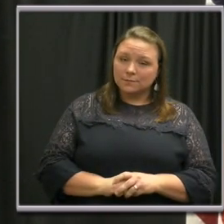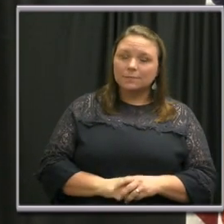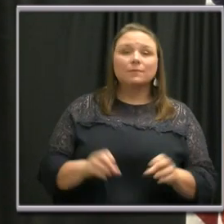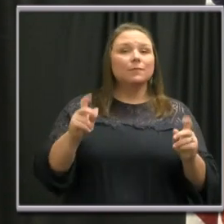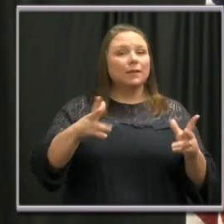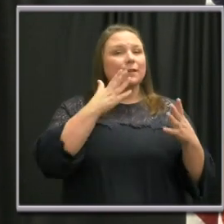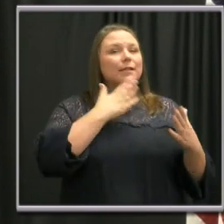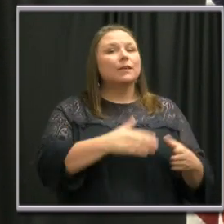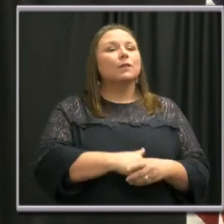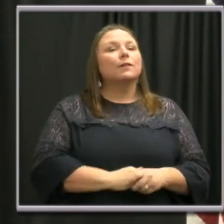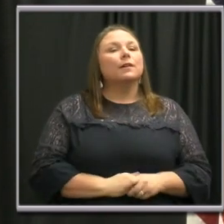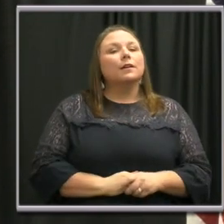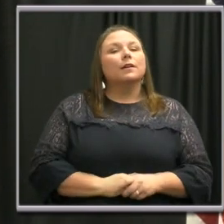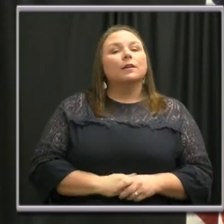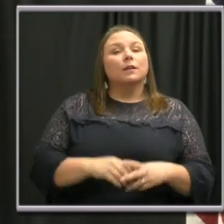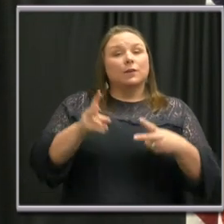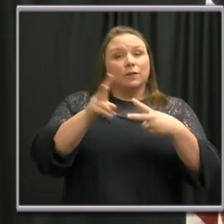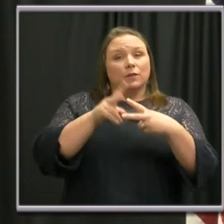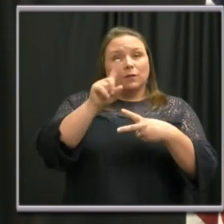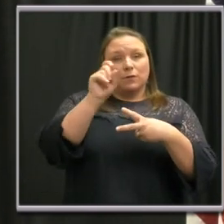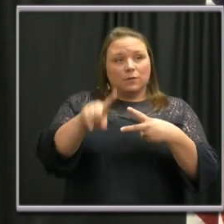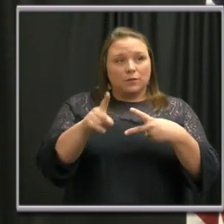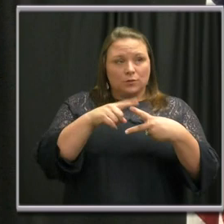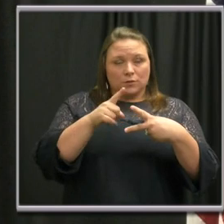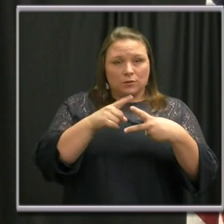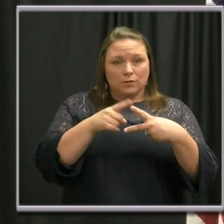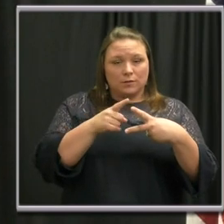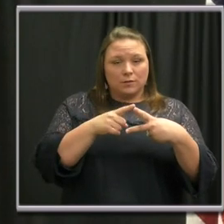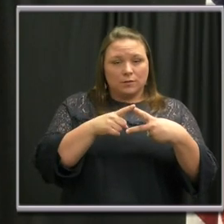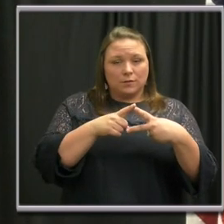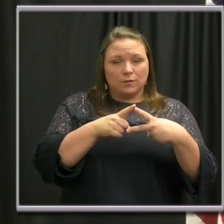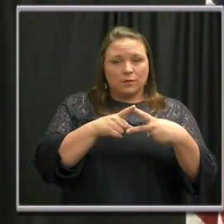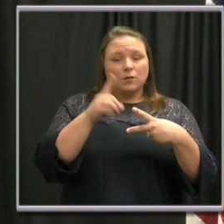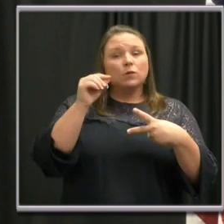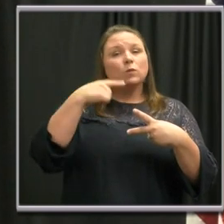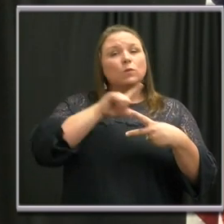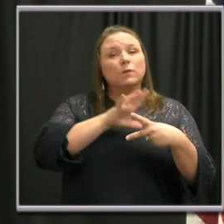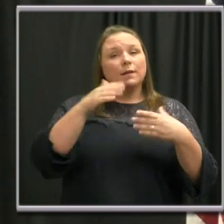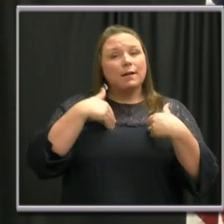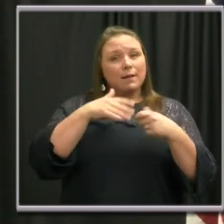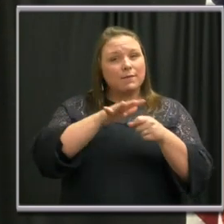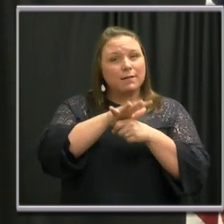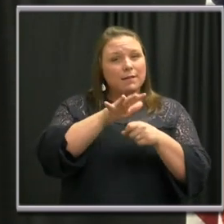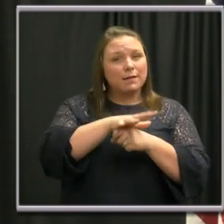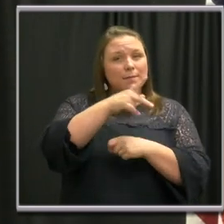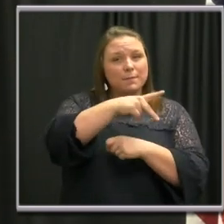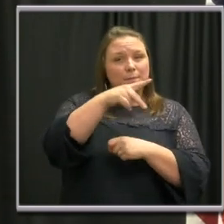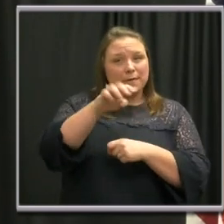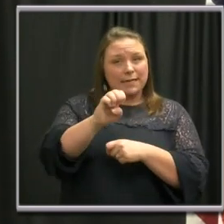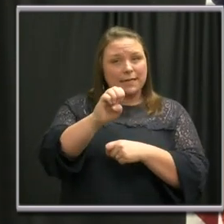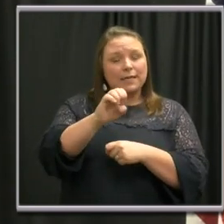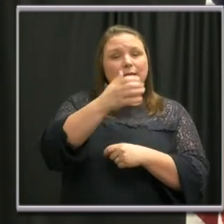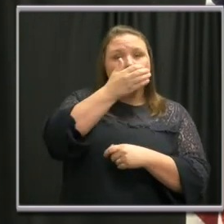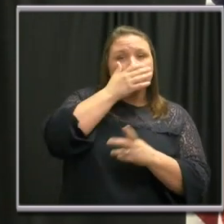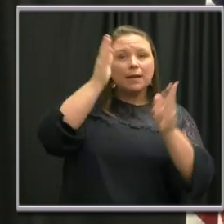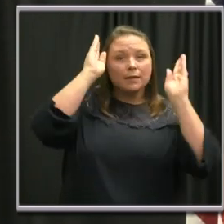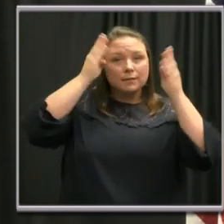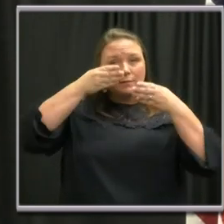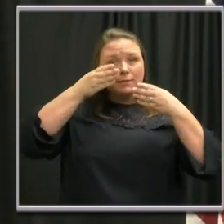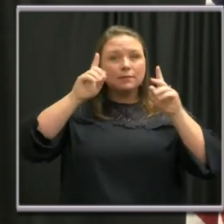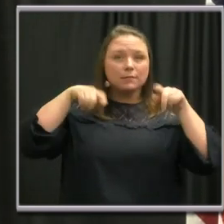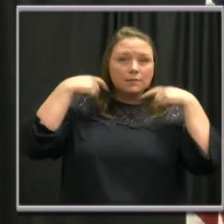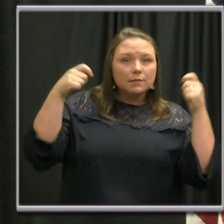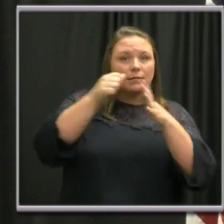Okay. Thank you. Two questions. The first is, do we have enough PPE and stuff for law